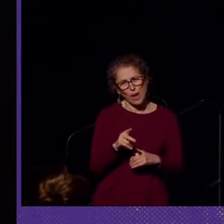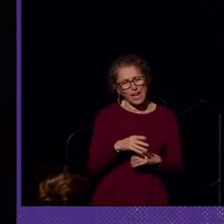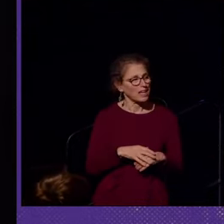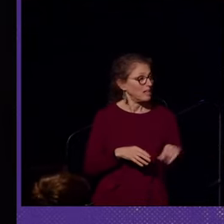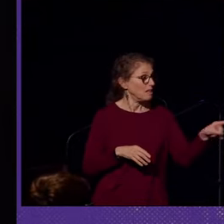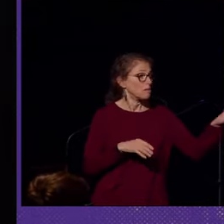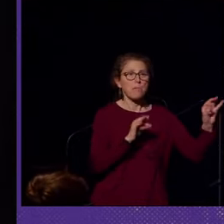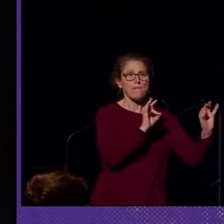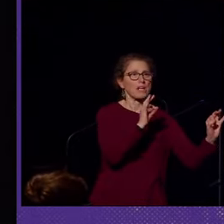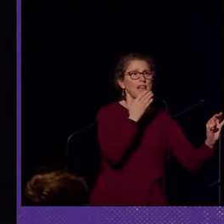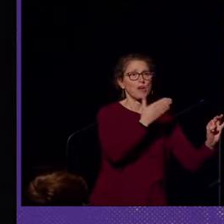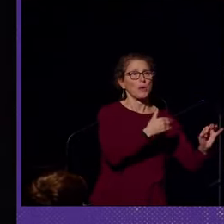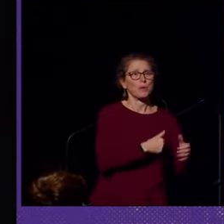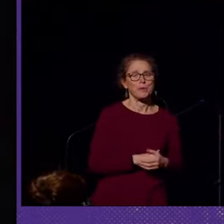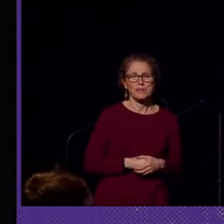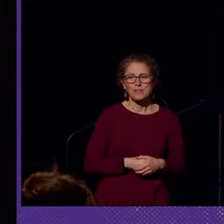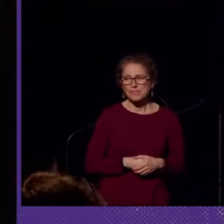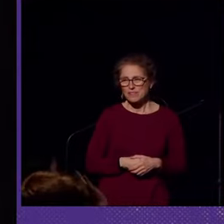Okay, thank you.